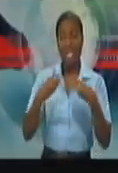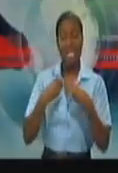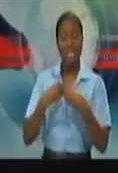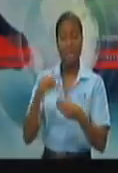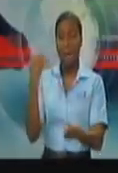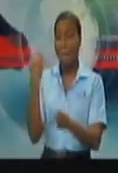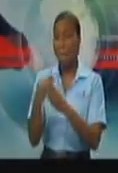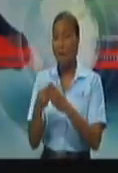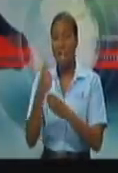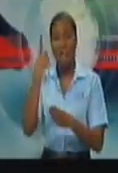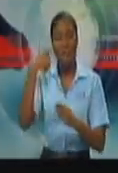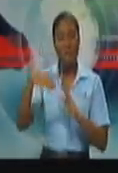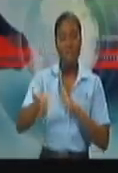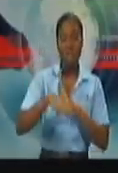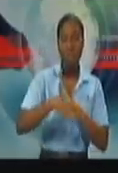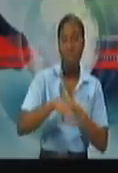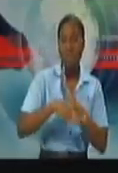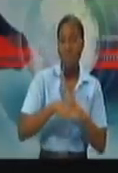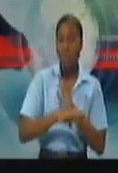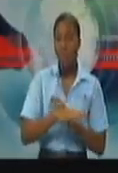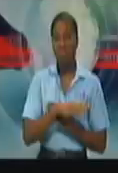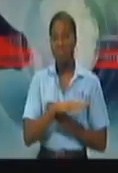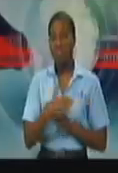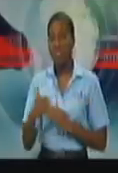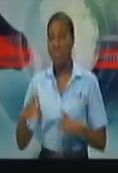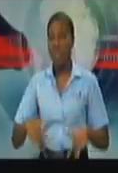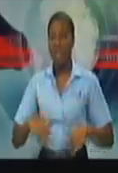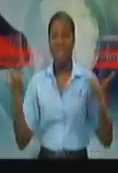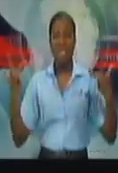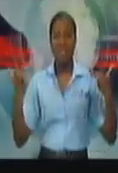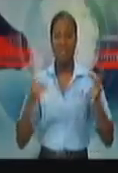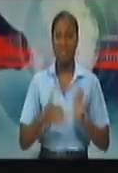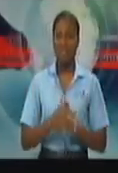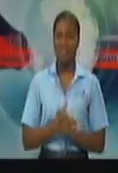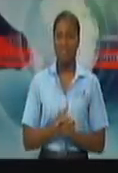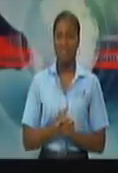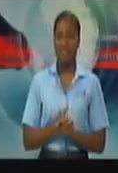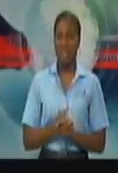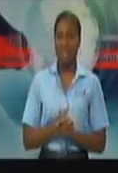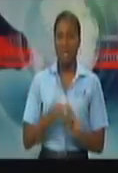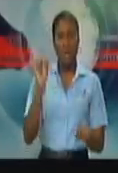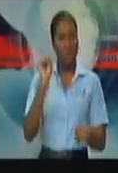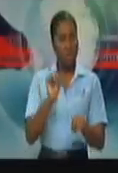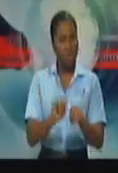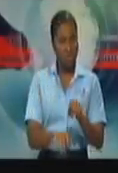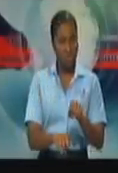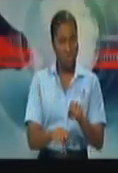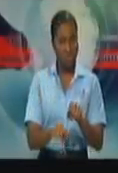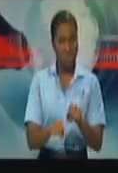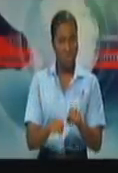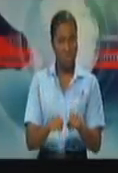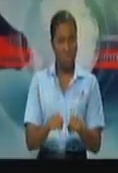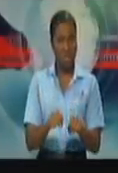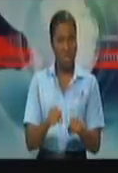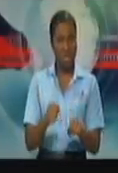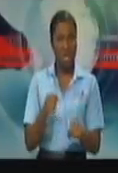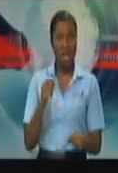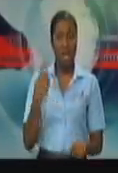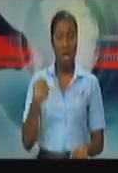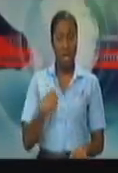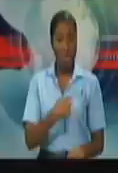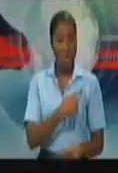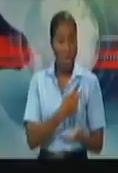Trinan and Tobago's current standing with the coronavirus, what would it take from a medical perspective for us to implement